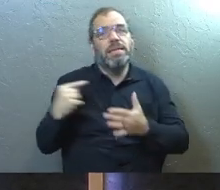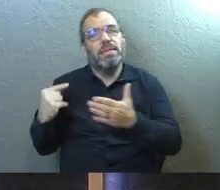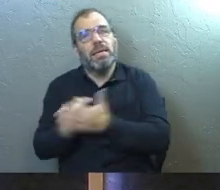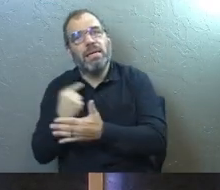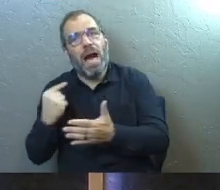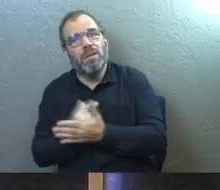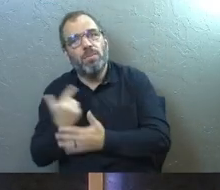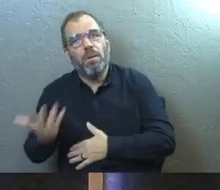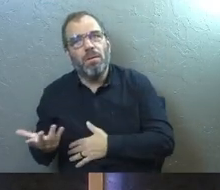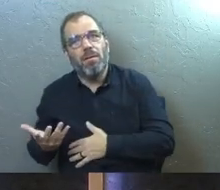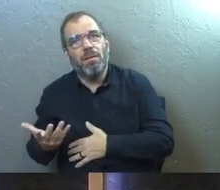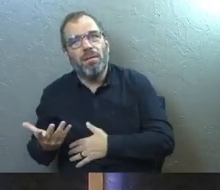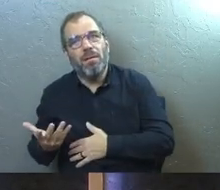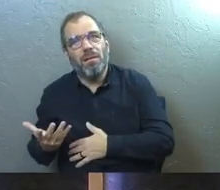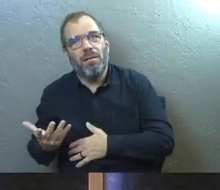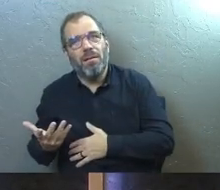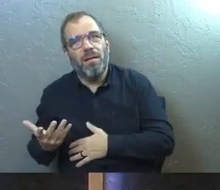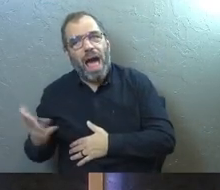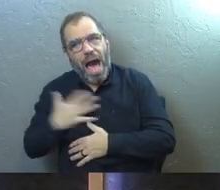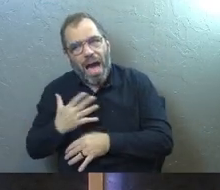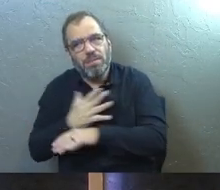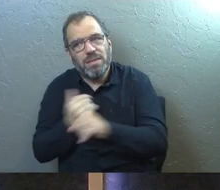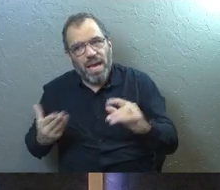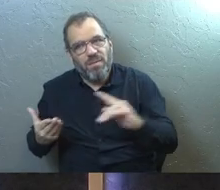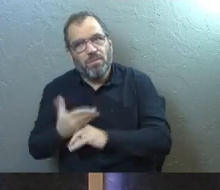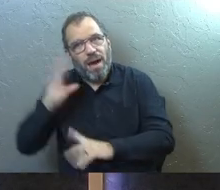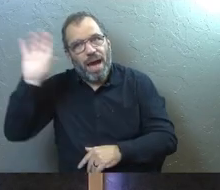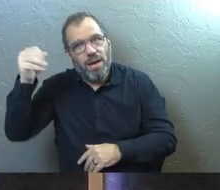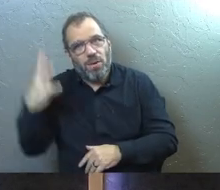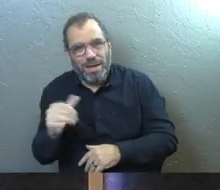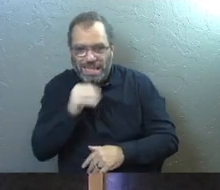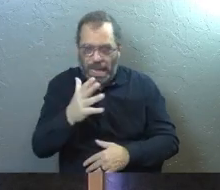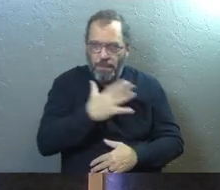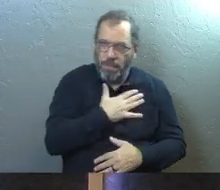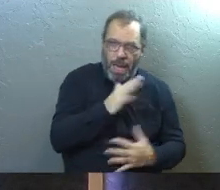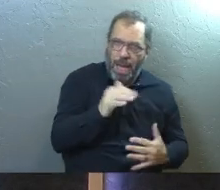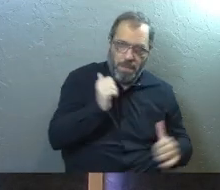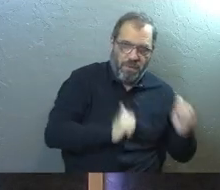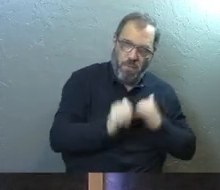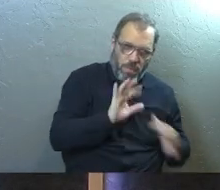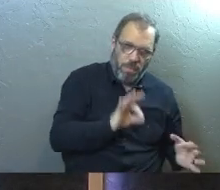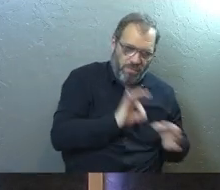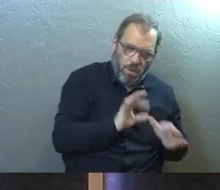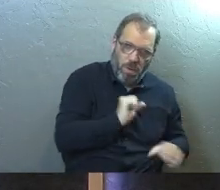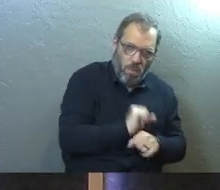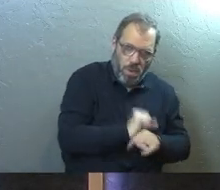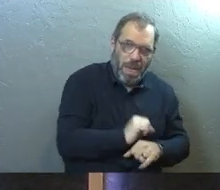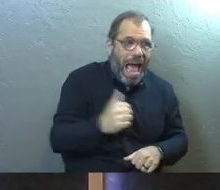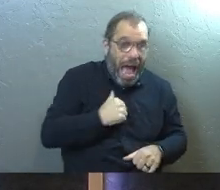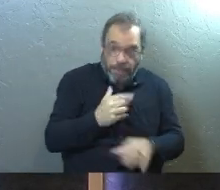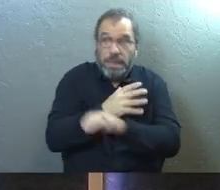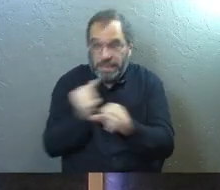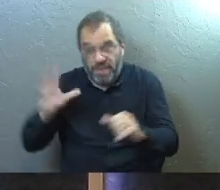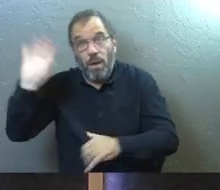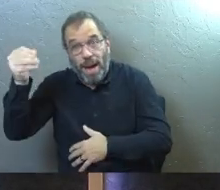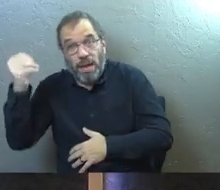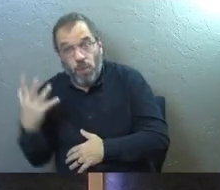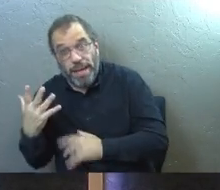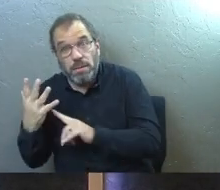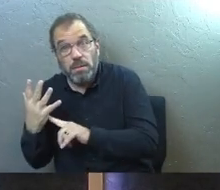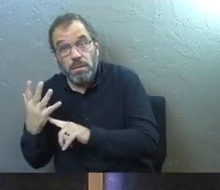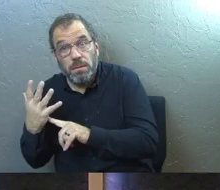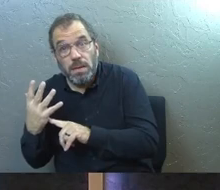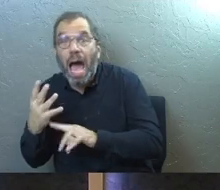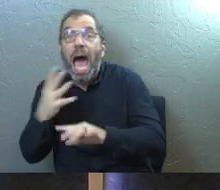the gospel of Jesus Christ. That I'm saved by grace, not by my performance at all. And I'm not just saved by grace.